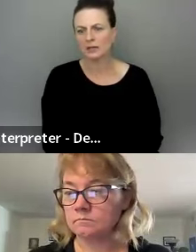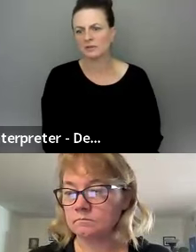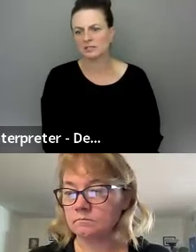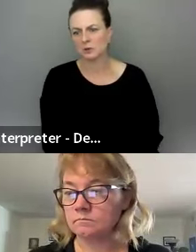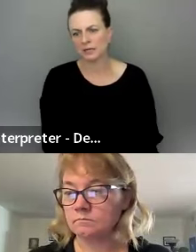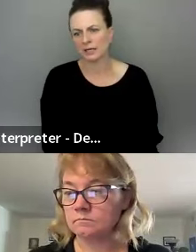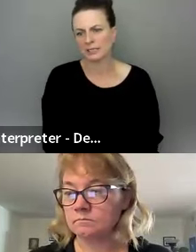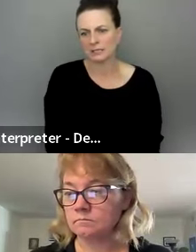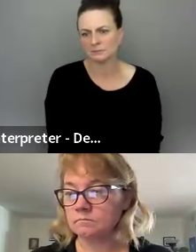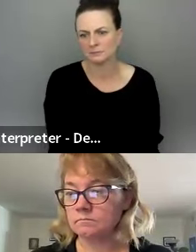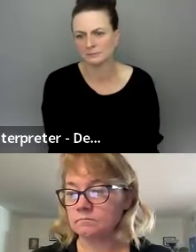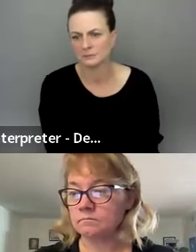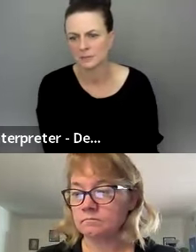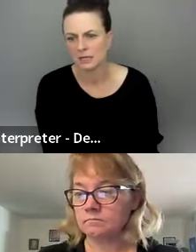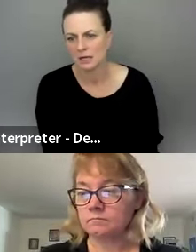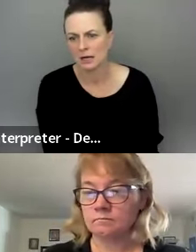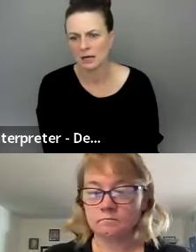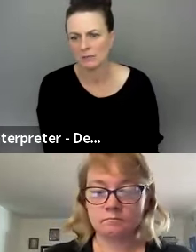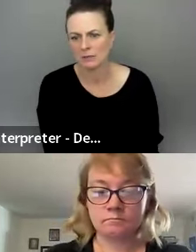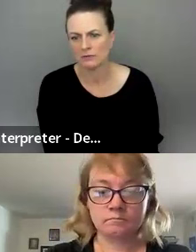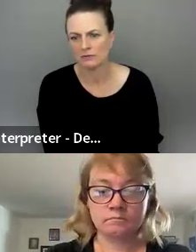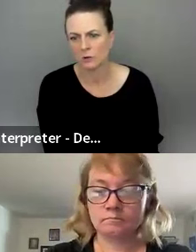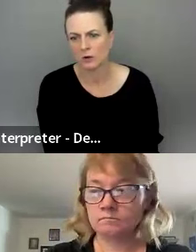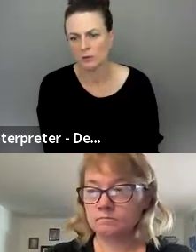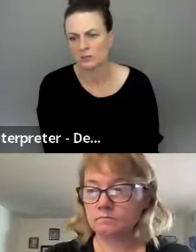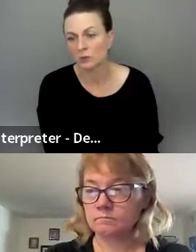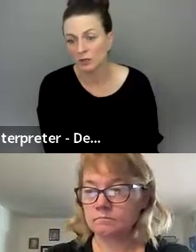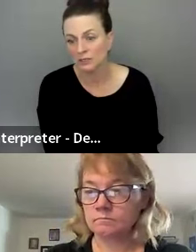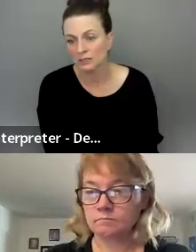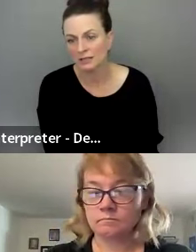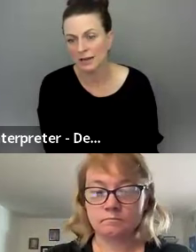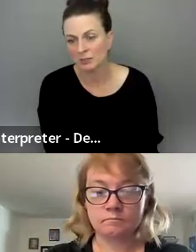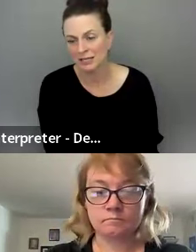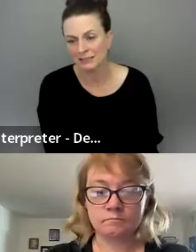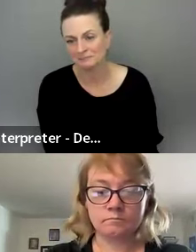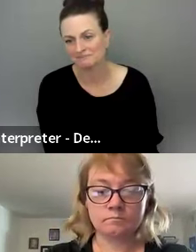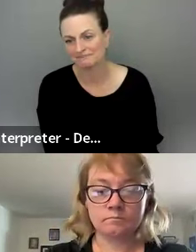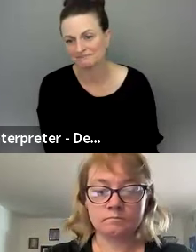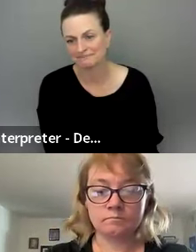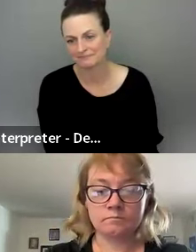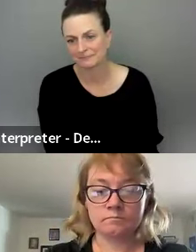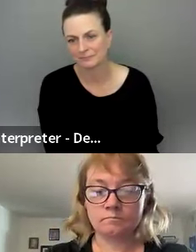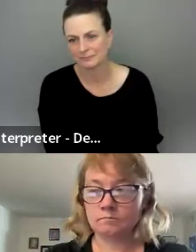I would love to support that idea, um, for open source captioning.